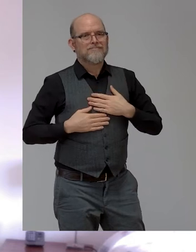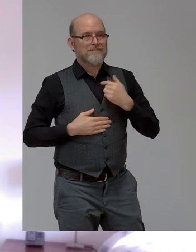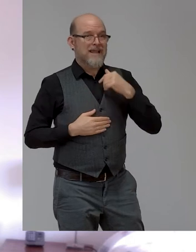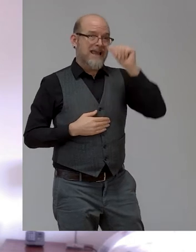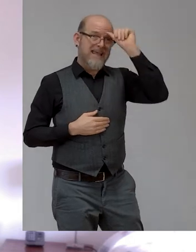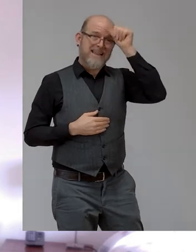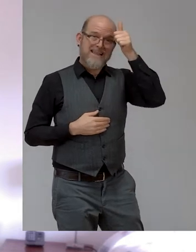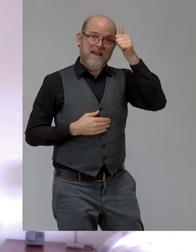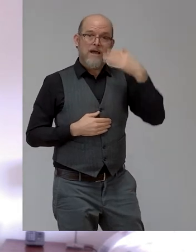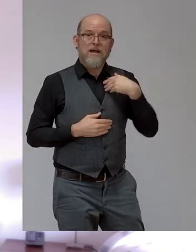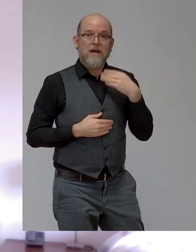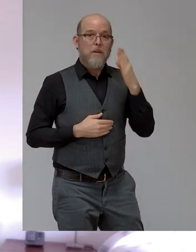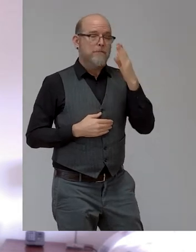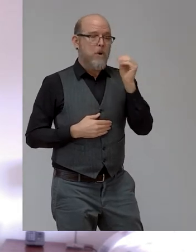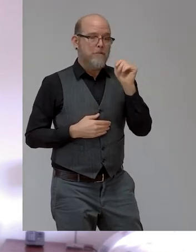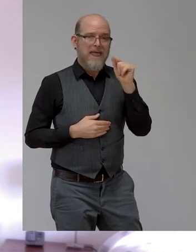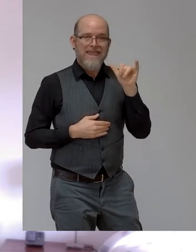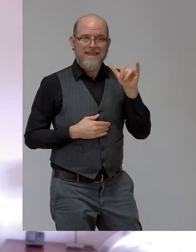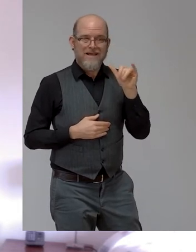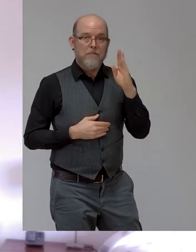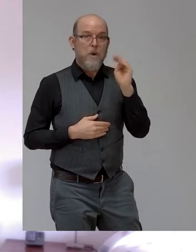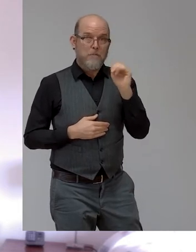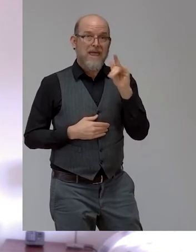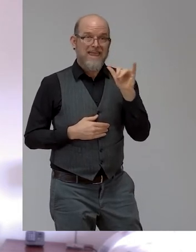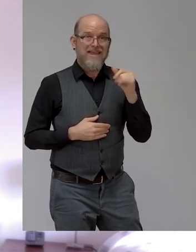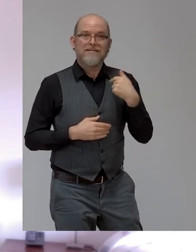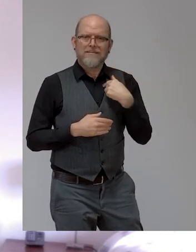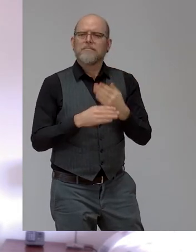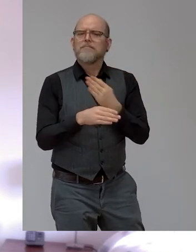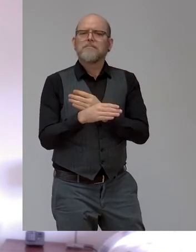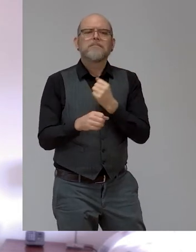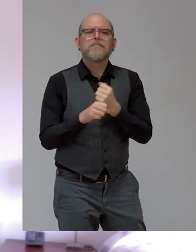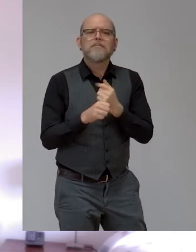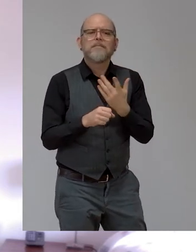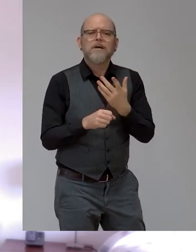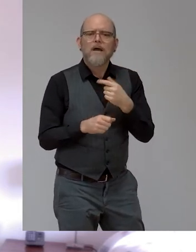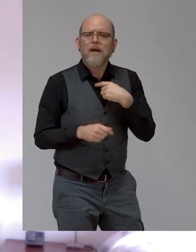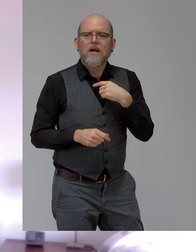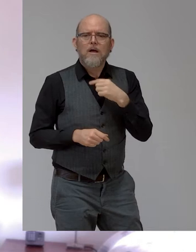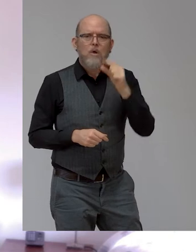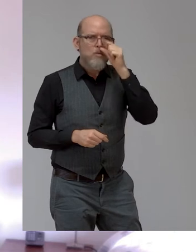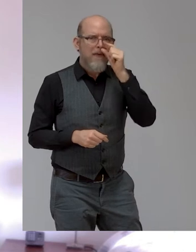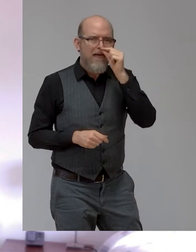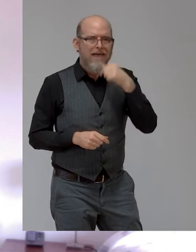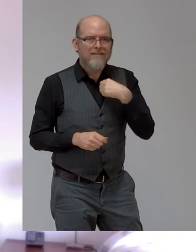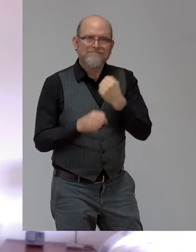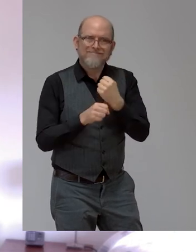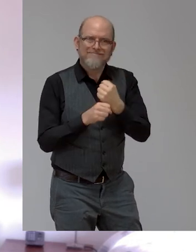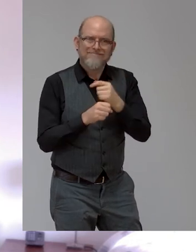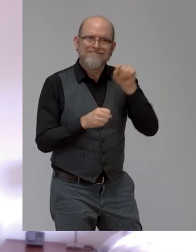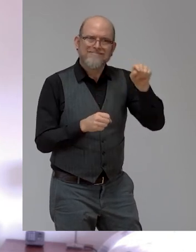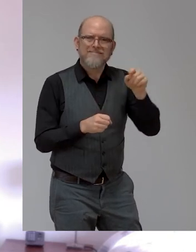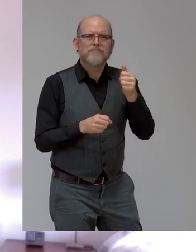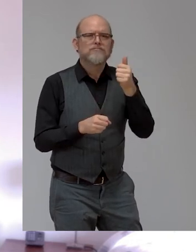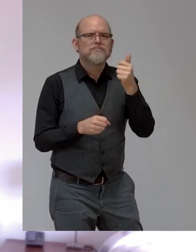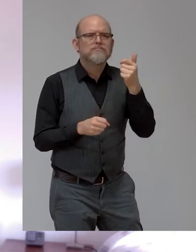initial working years in Dubai. From there, I got transferred to Istanbul. I spent a year in Brussels. I